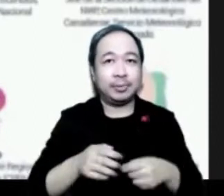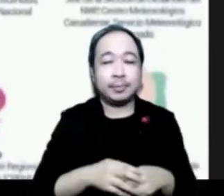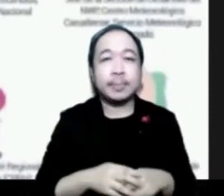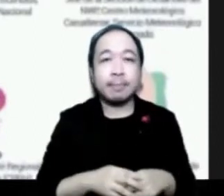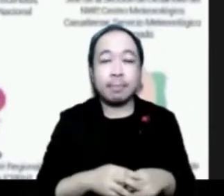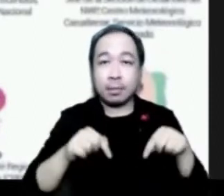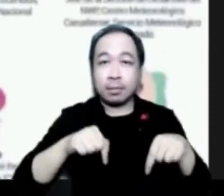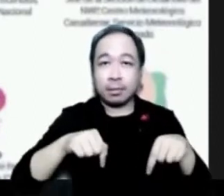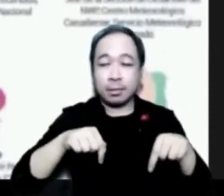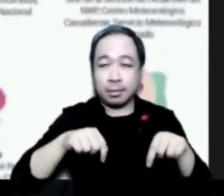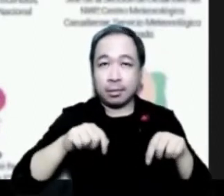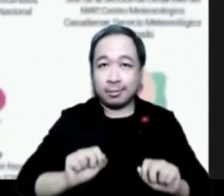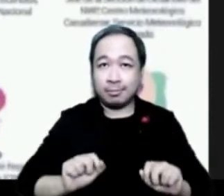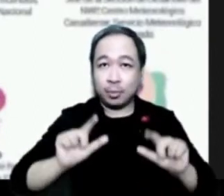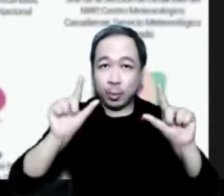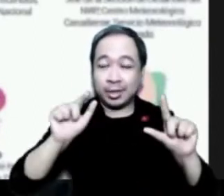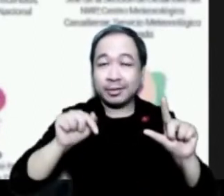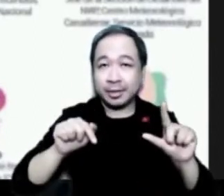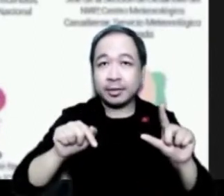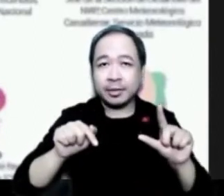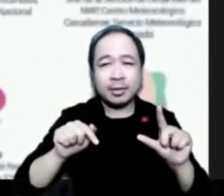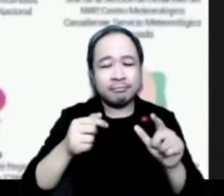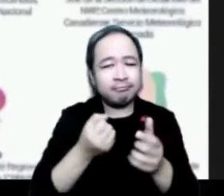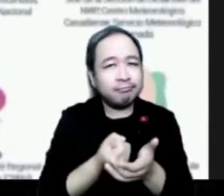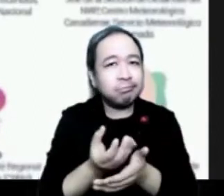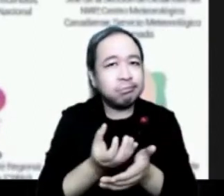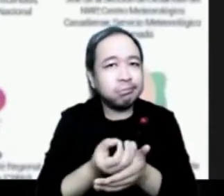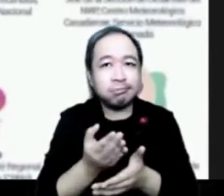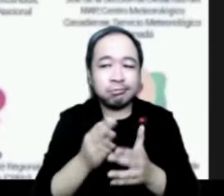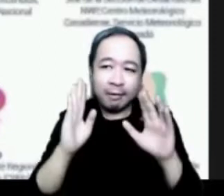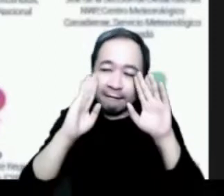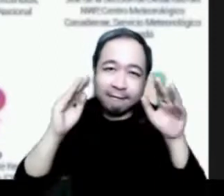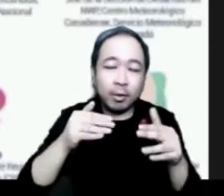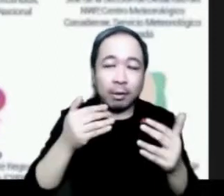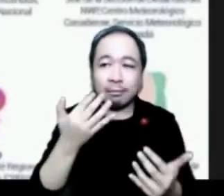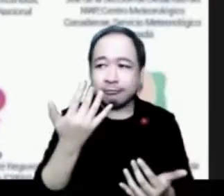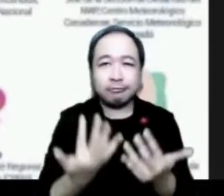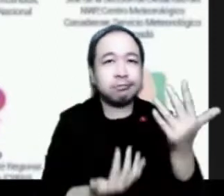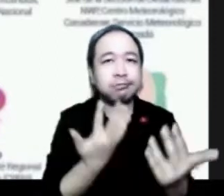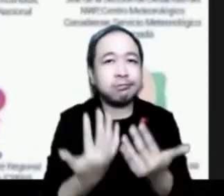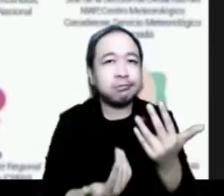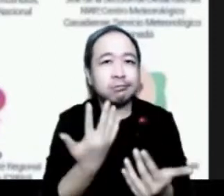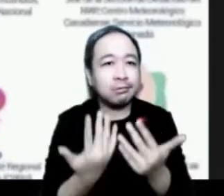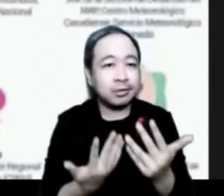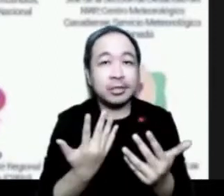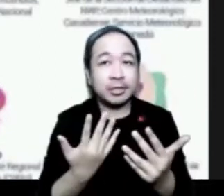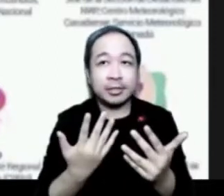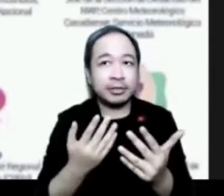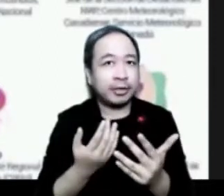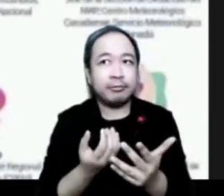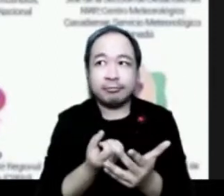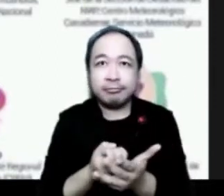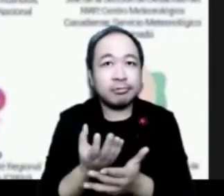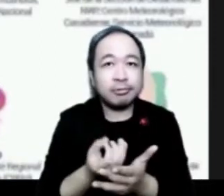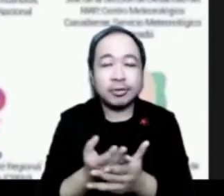concise but relevant information about the wildfires and our lining information systems in the Americas and the